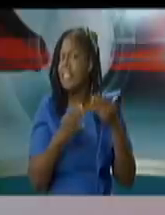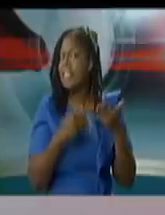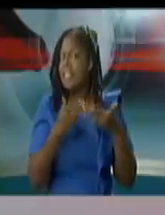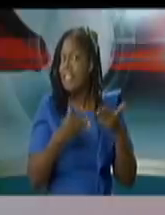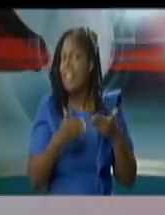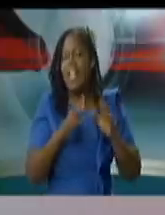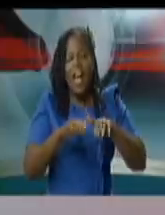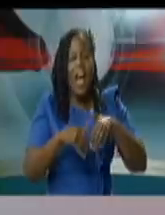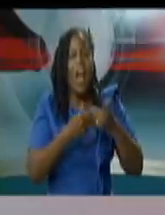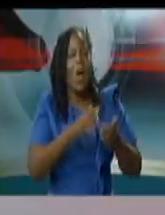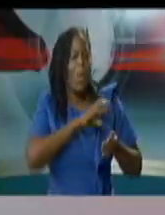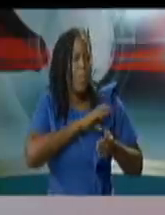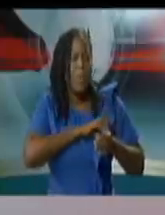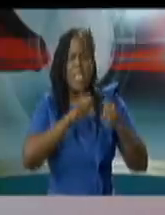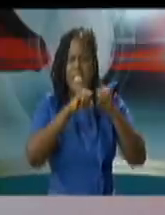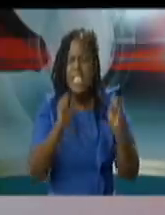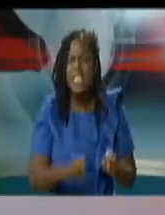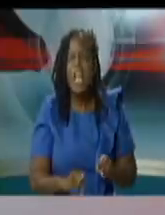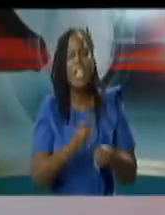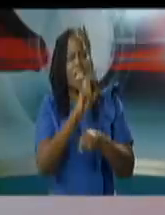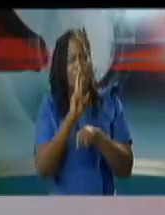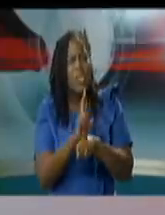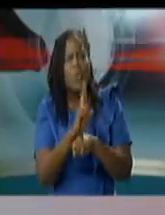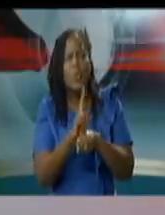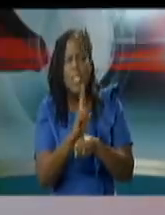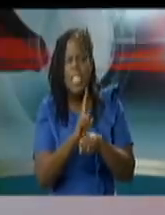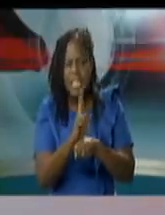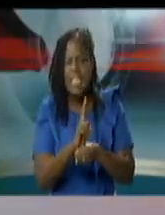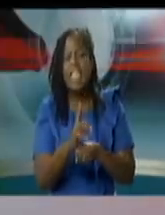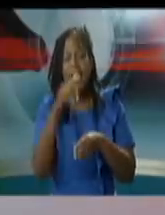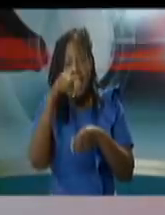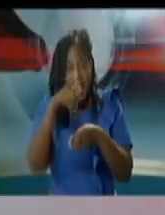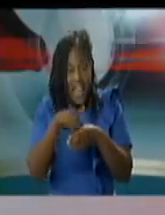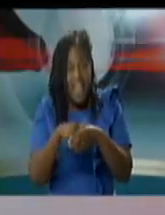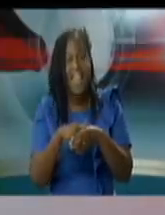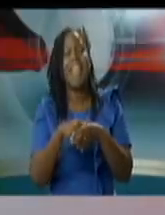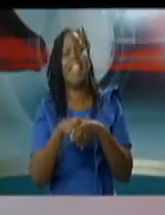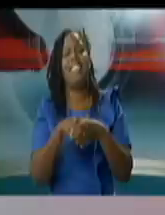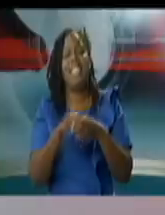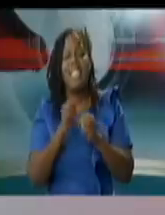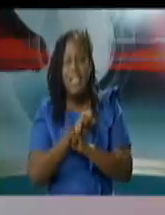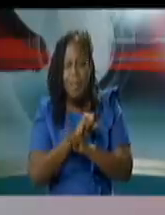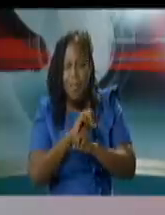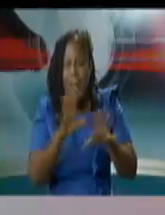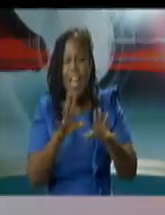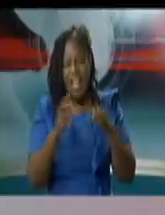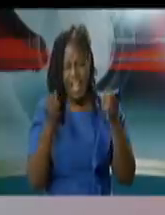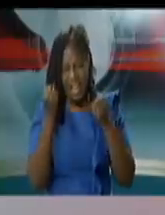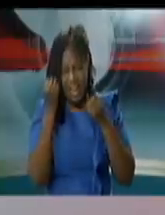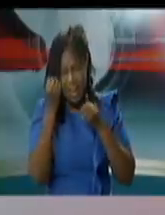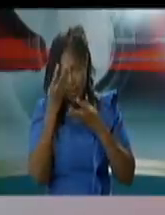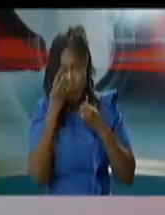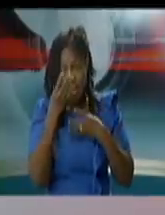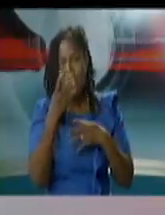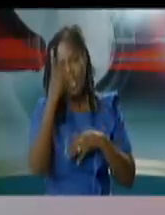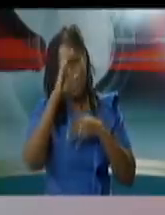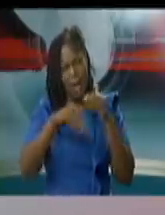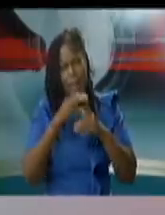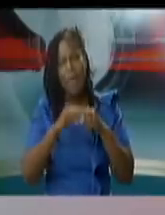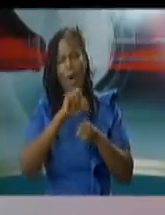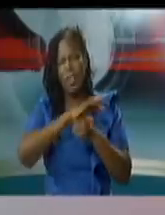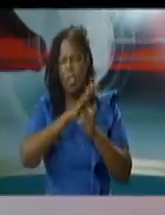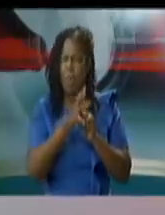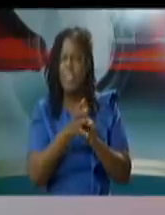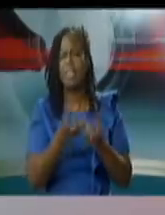the use of the police stations right um obviously it's important eventually i don't know if because of the economic considerations